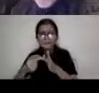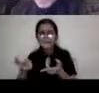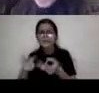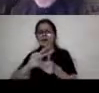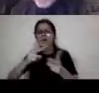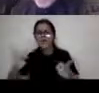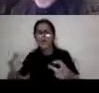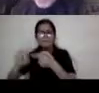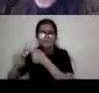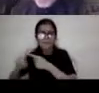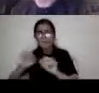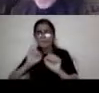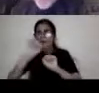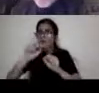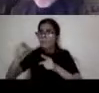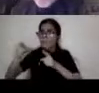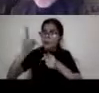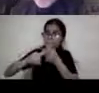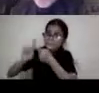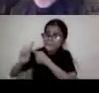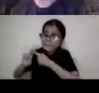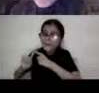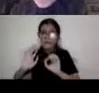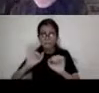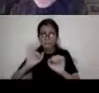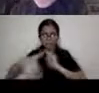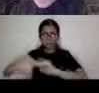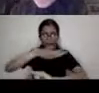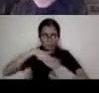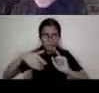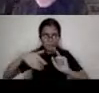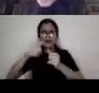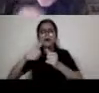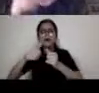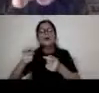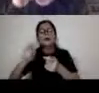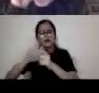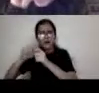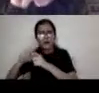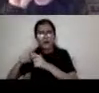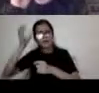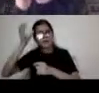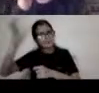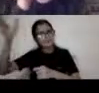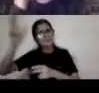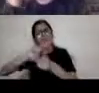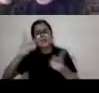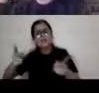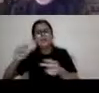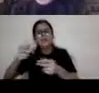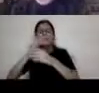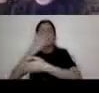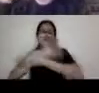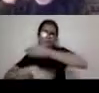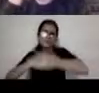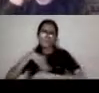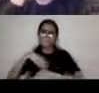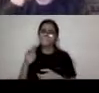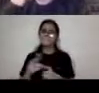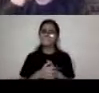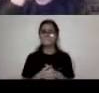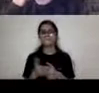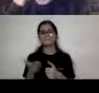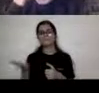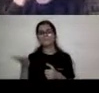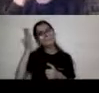happening with you, is a local, national, regional conceptions of disability. And here I'm thinking about some of my graduate students, you may know Shilpa